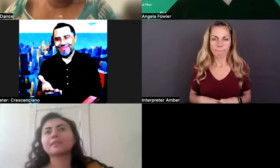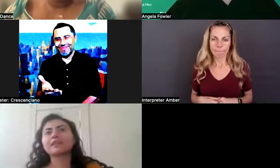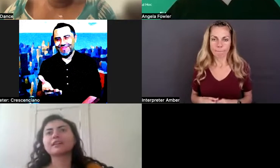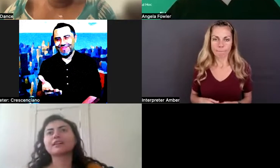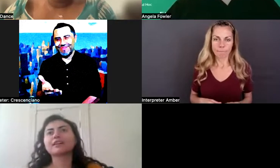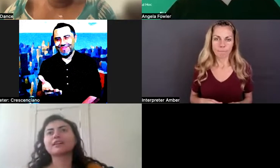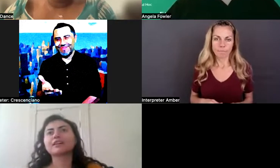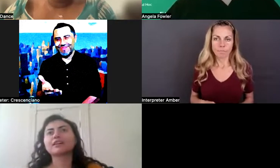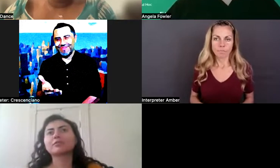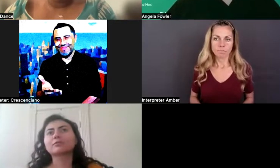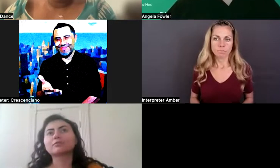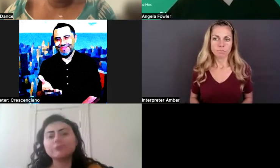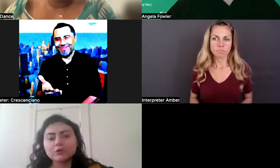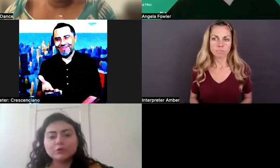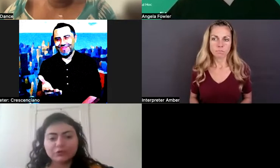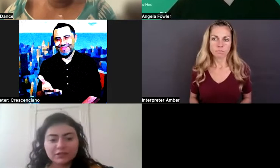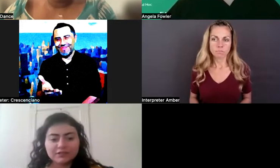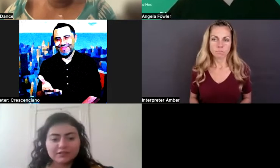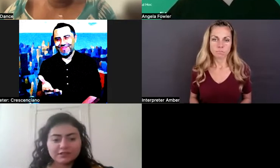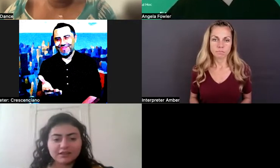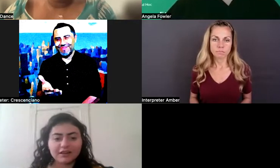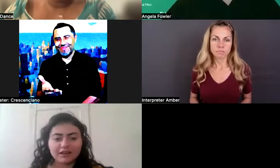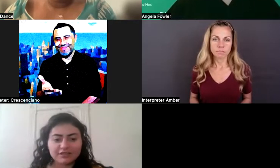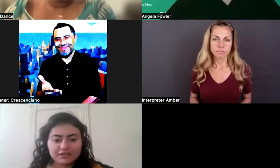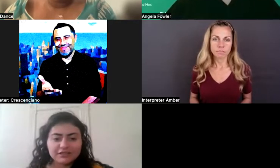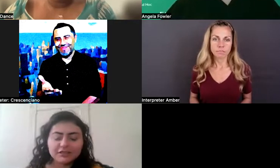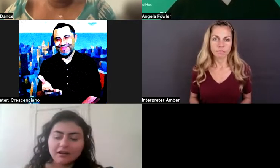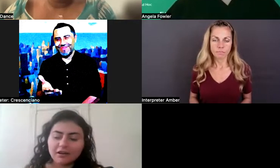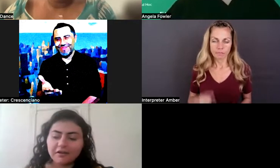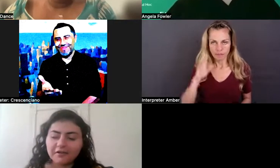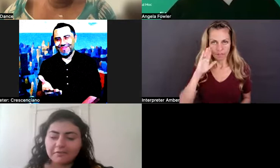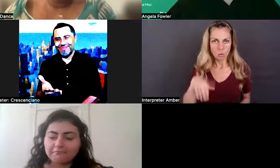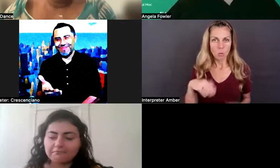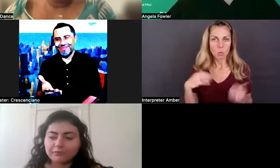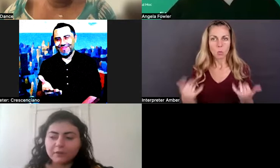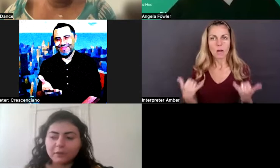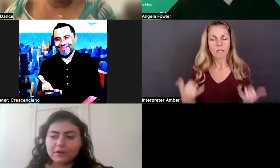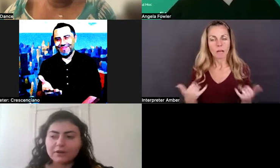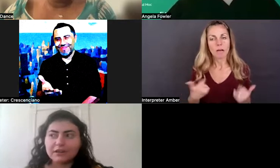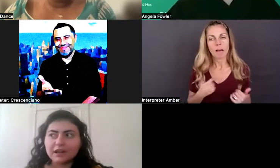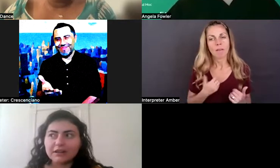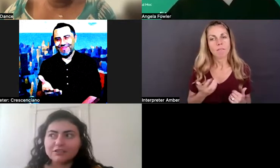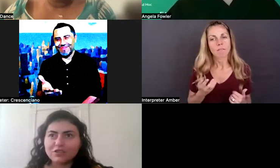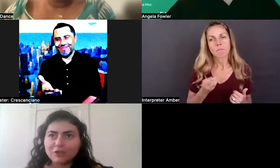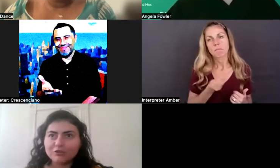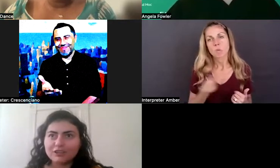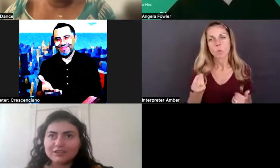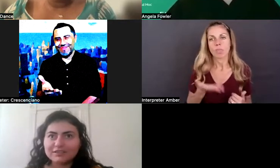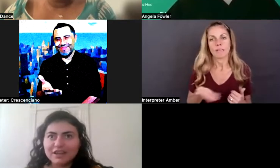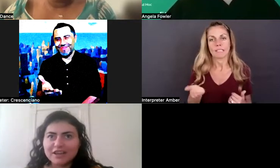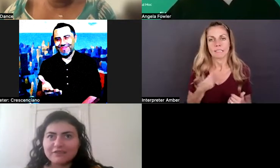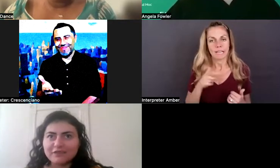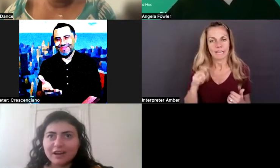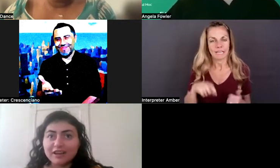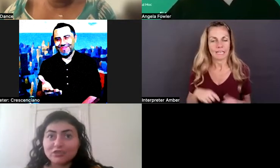few things that I need. Um, but I know that